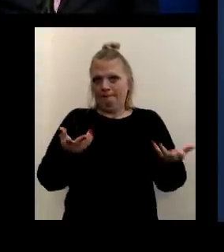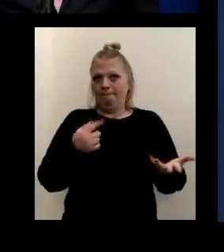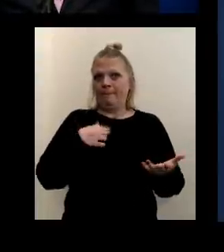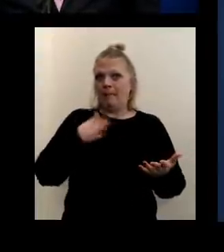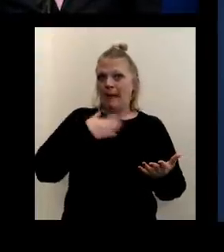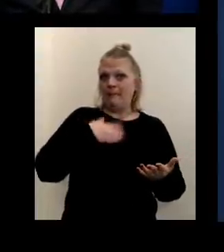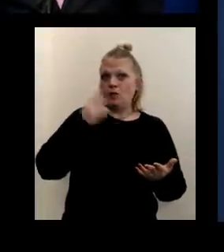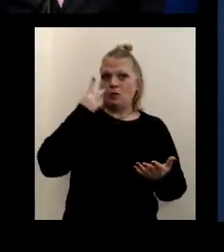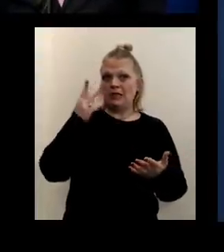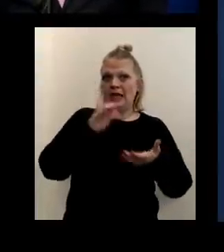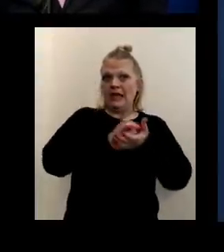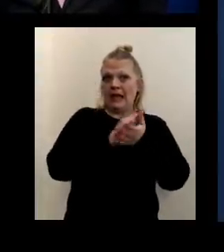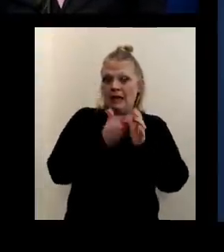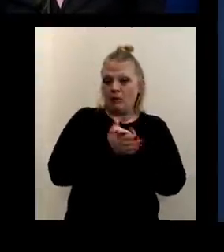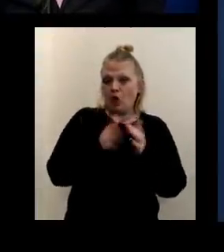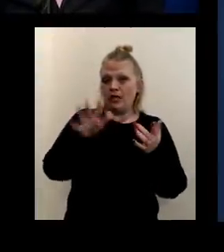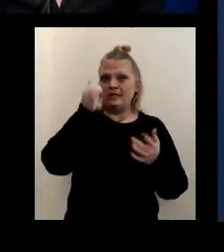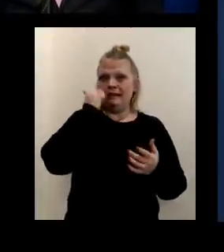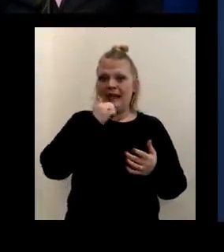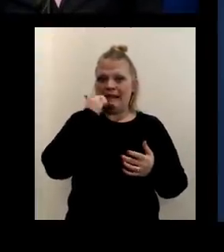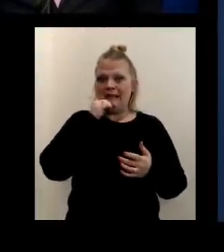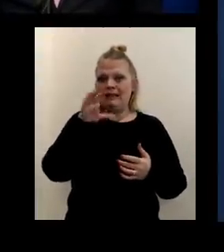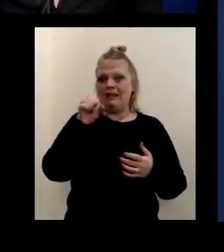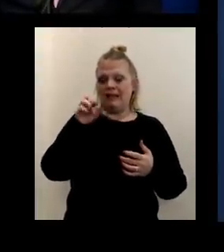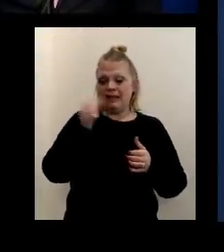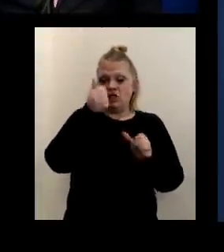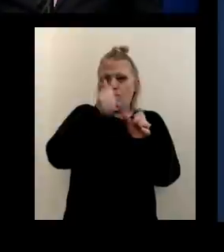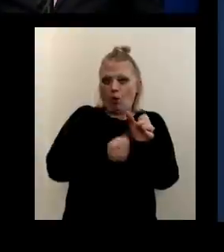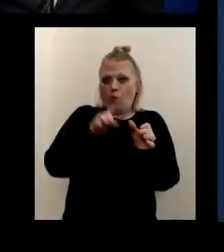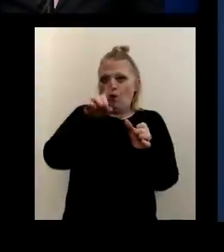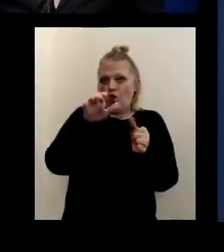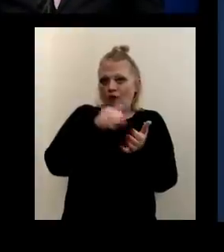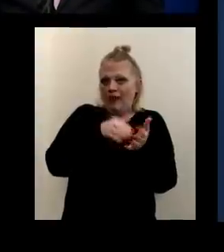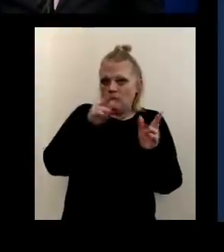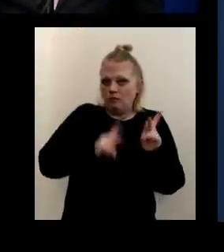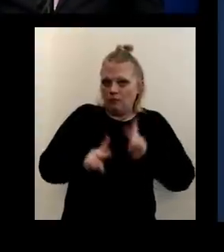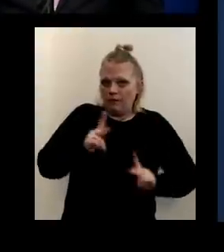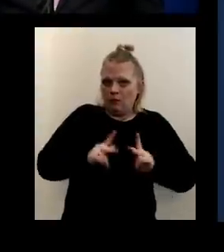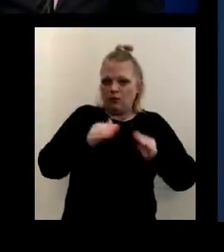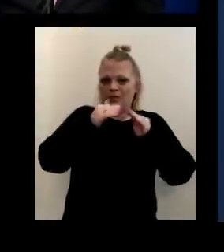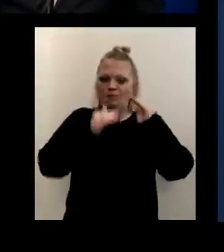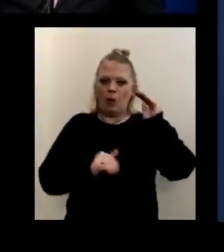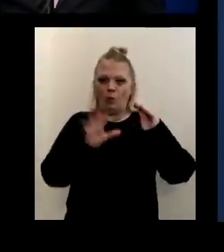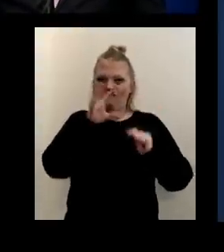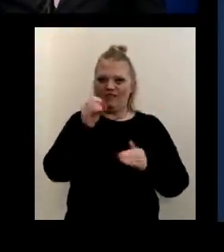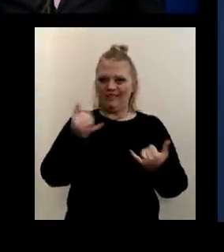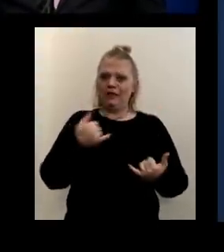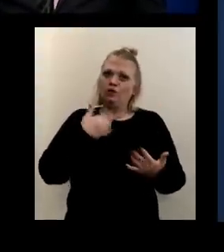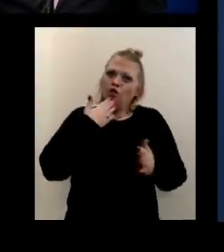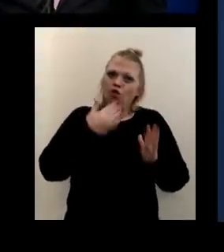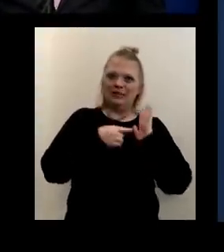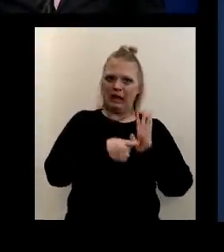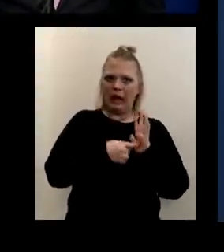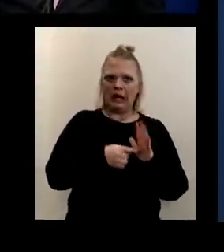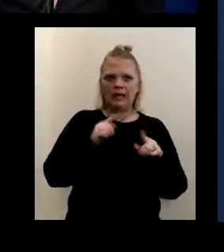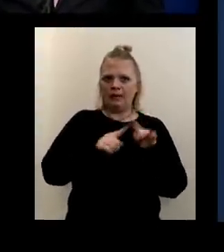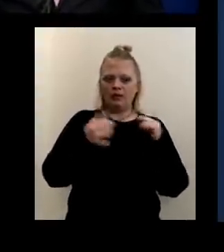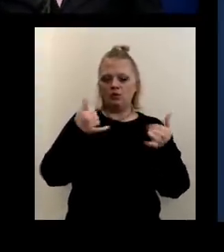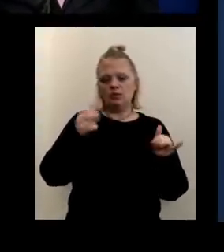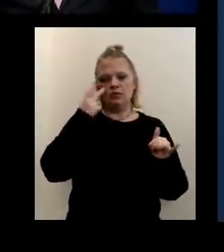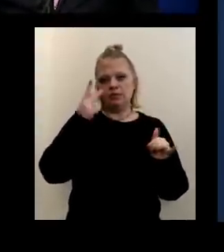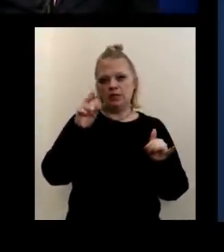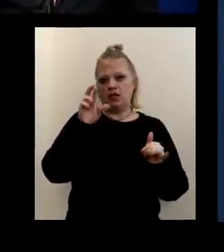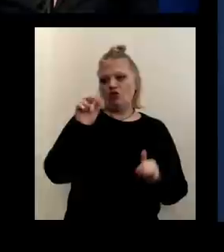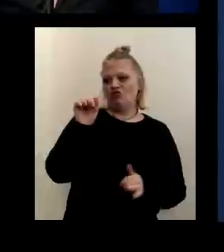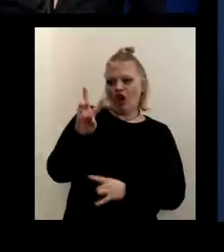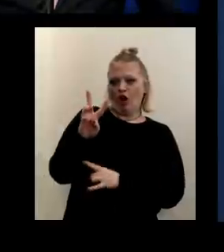the Hamburg zip code that its daily cases per 100,000 population has dropped below 50. That is a good sign, but we're still seeing the